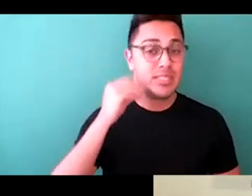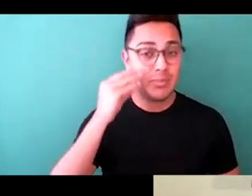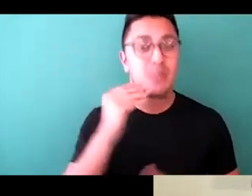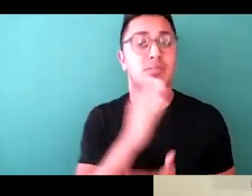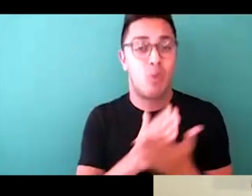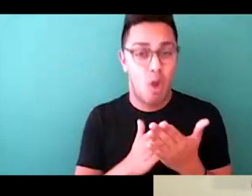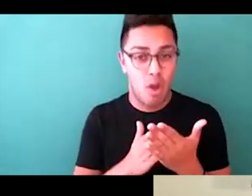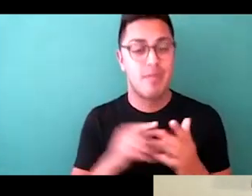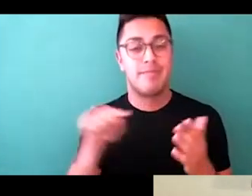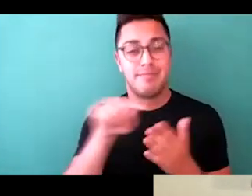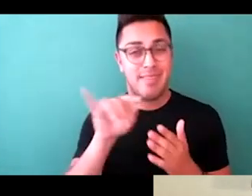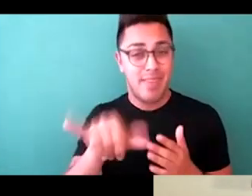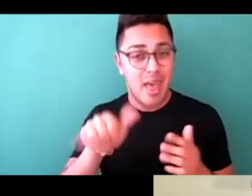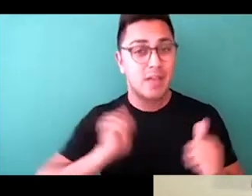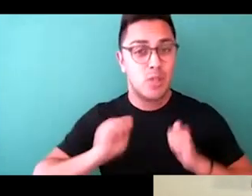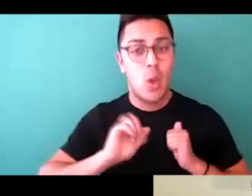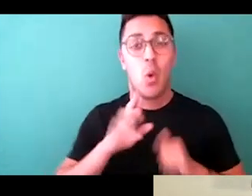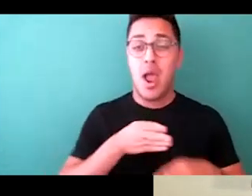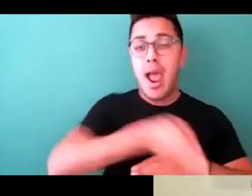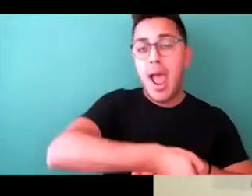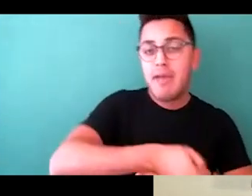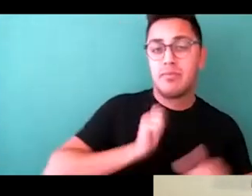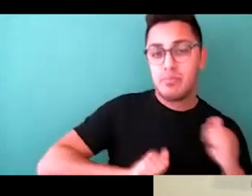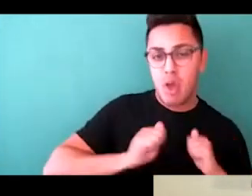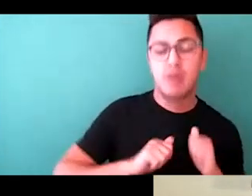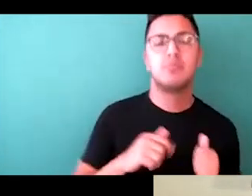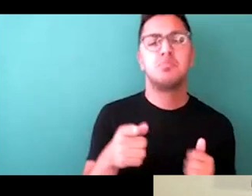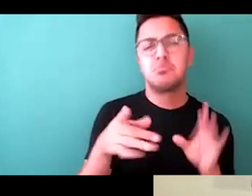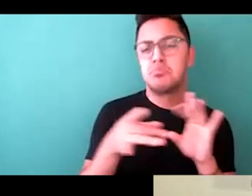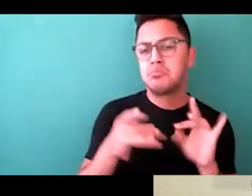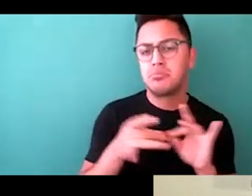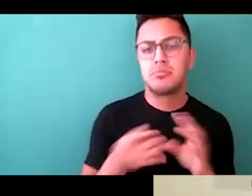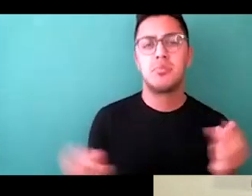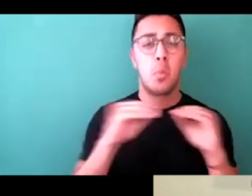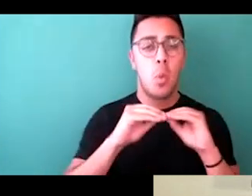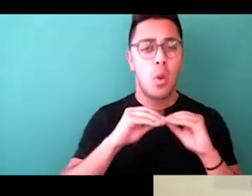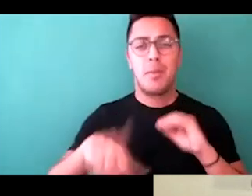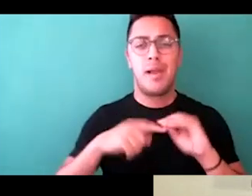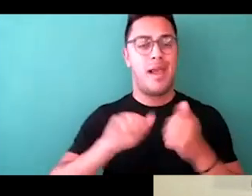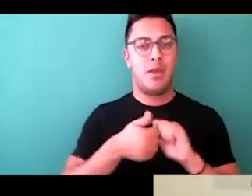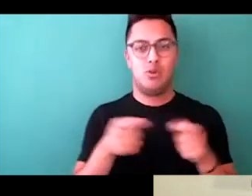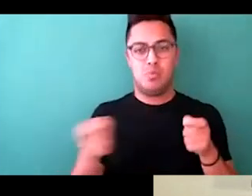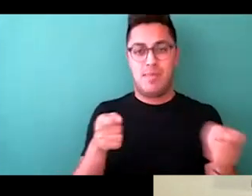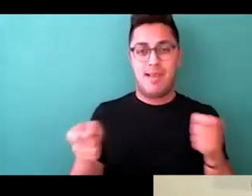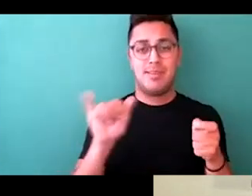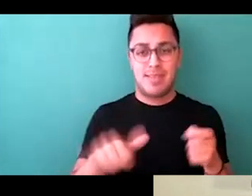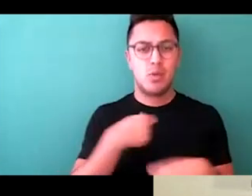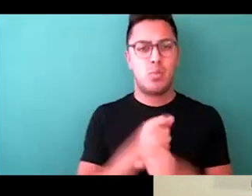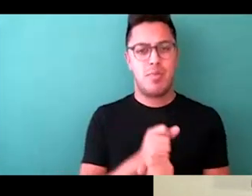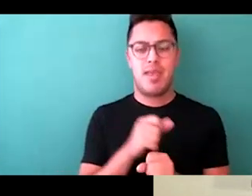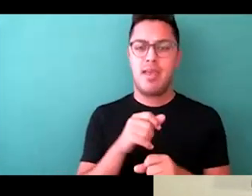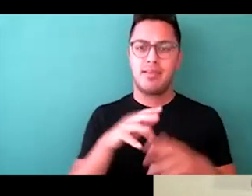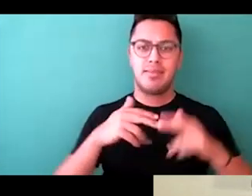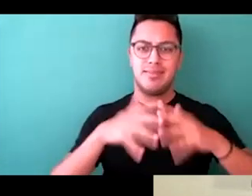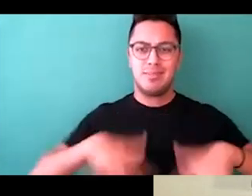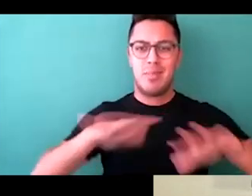or the post party. Can you talk about a little bit of how did you manage that to make it accessible for anyone